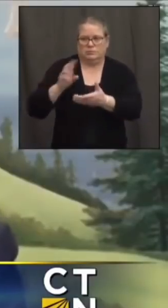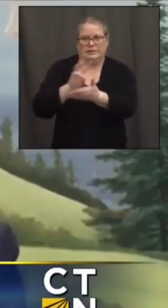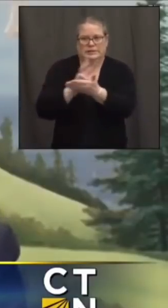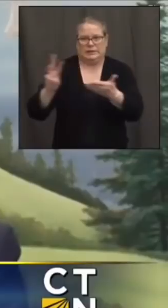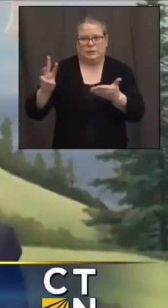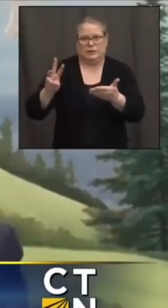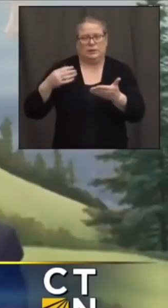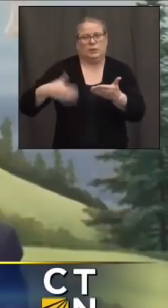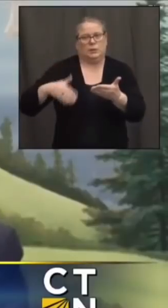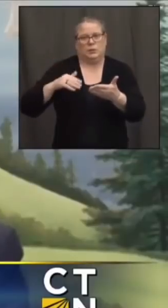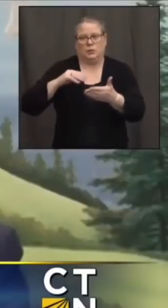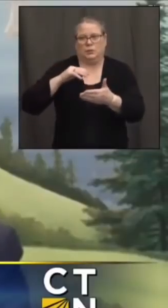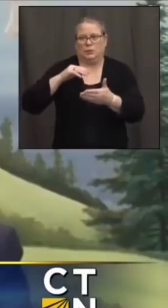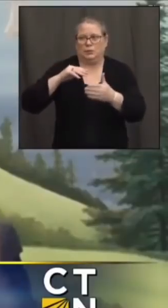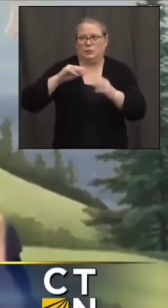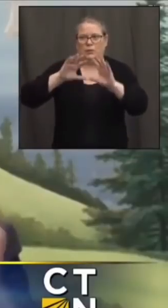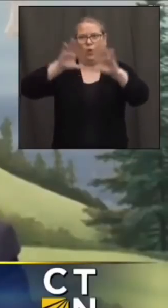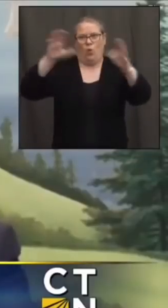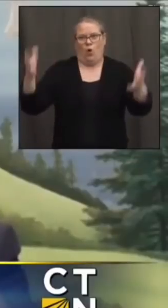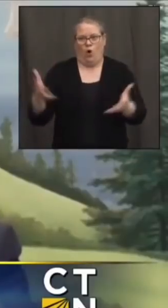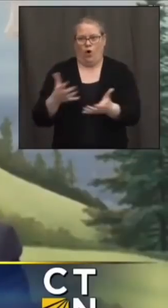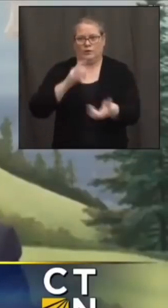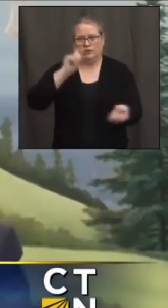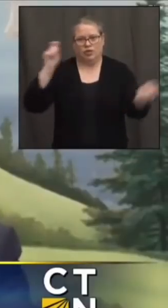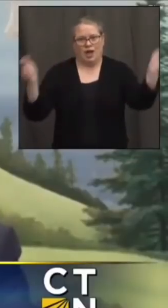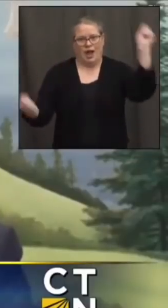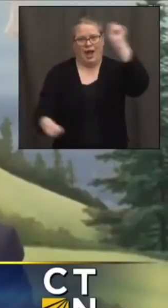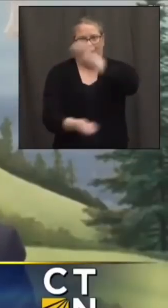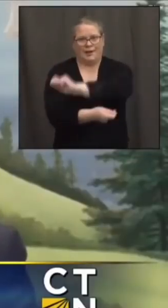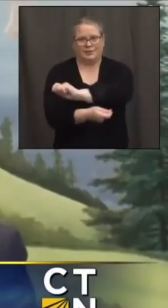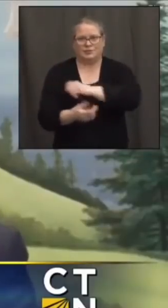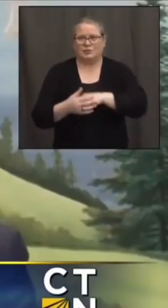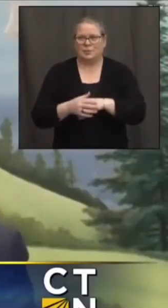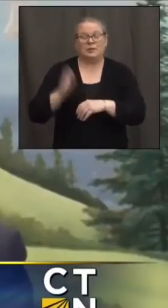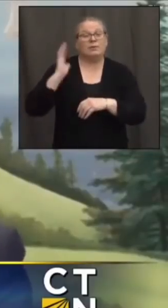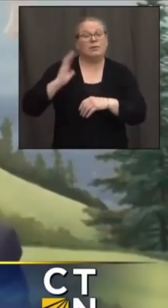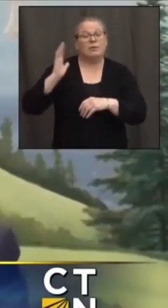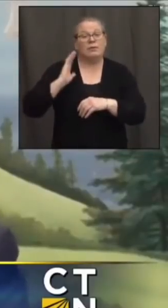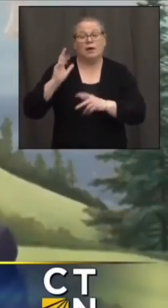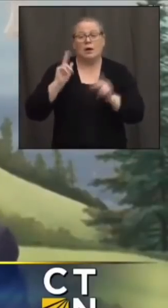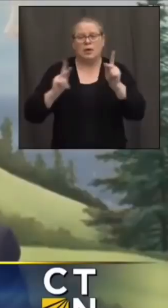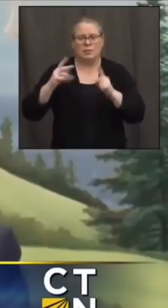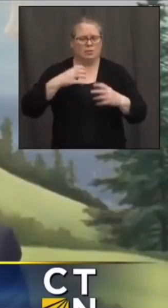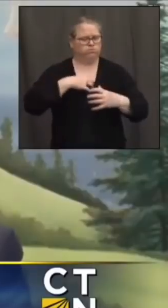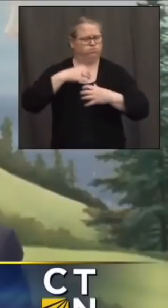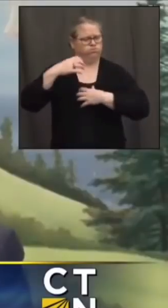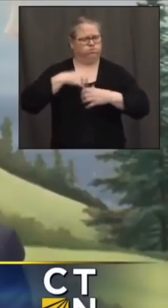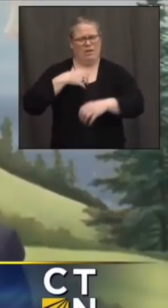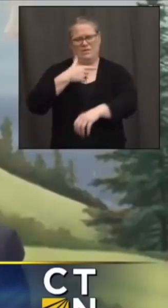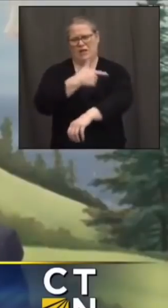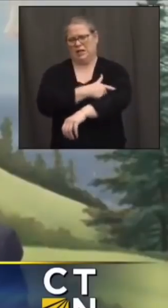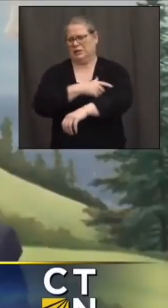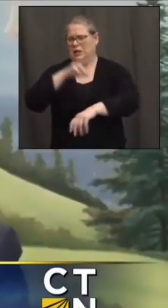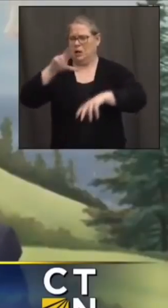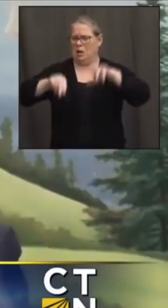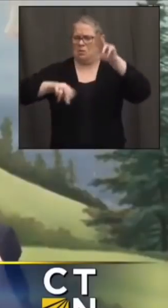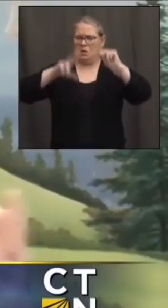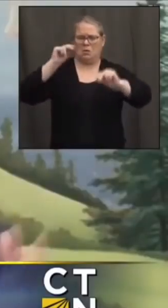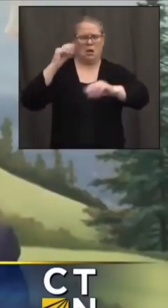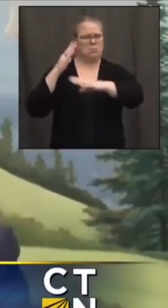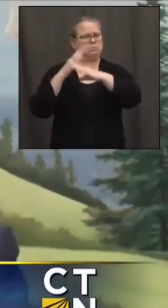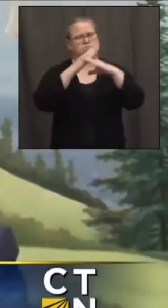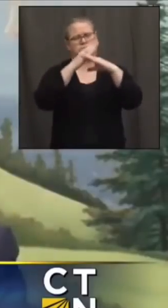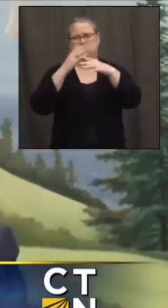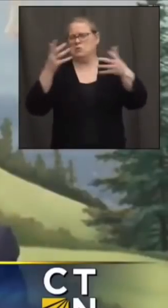deirdre i mean at one point you know vaccine hesitancy you can't make me get a vaccine how we convince people to do it um the tone of these